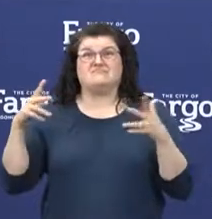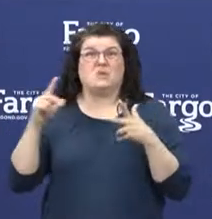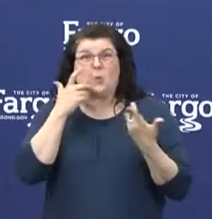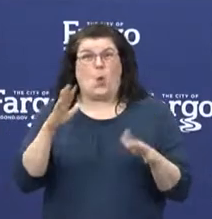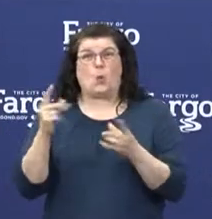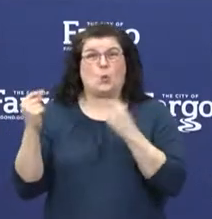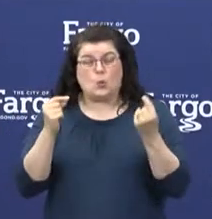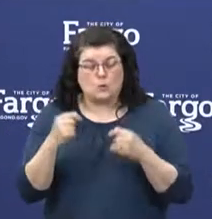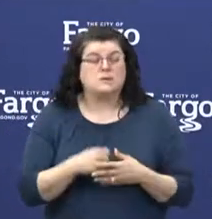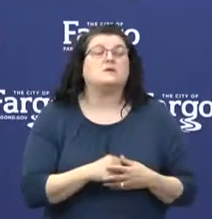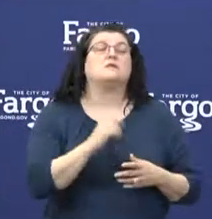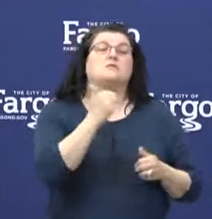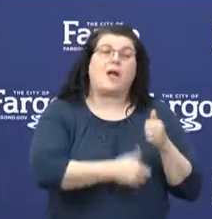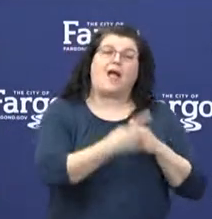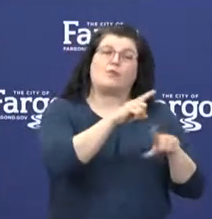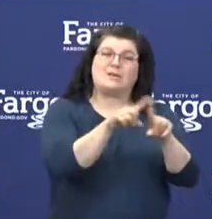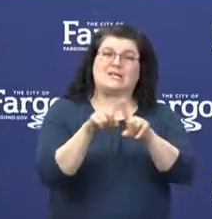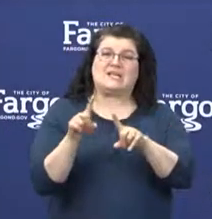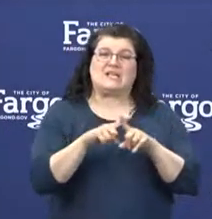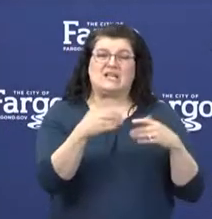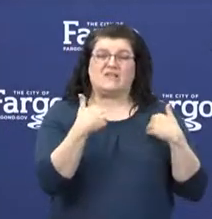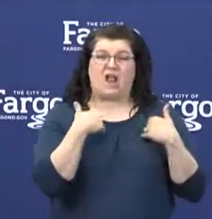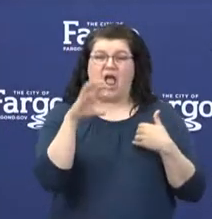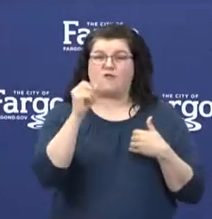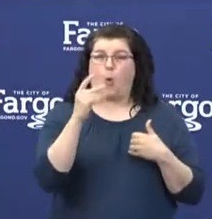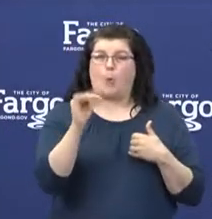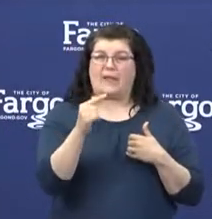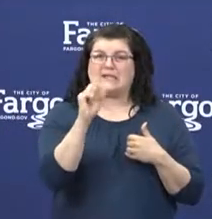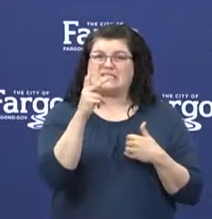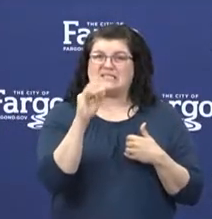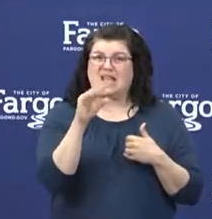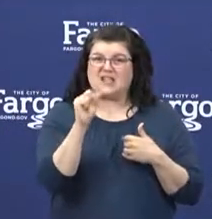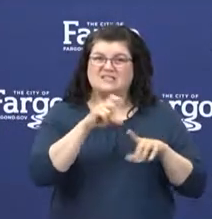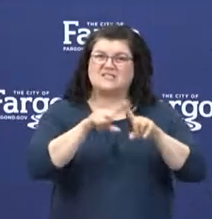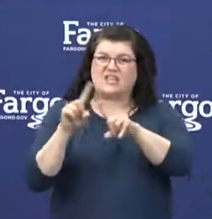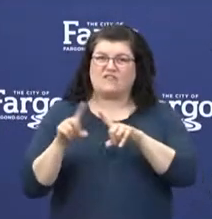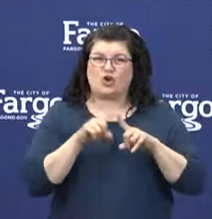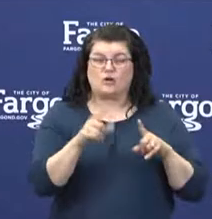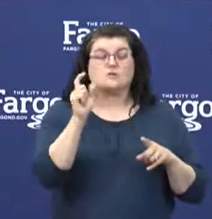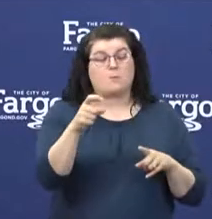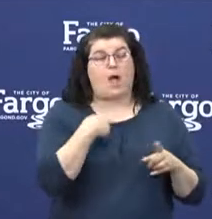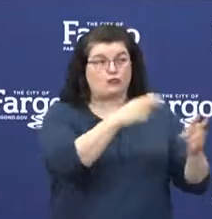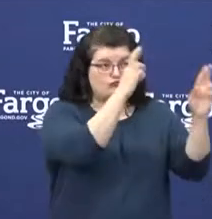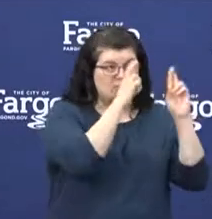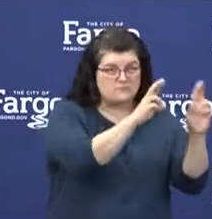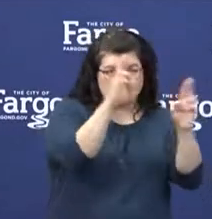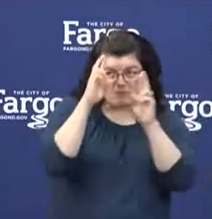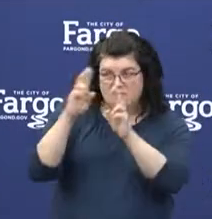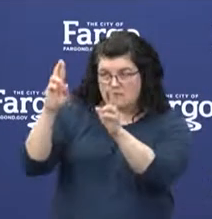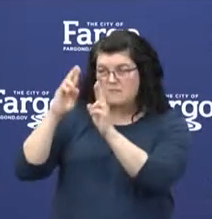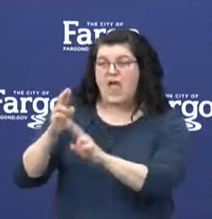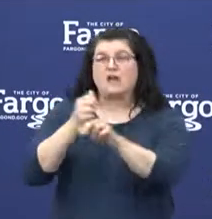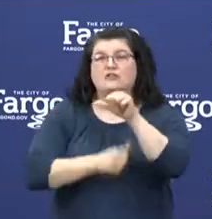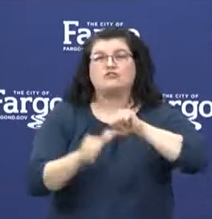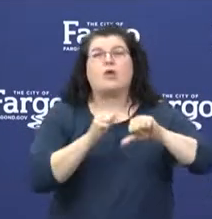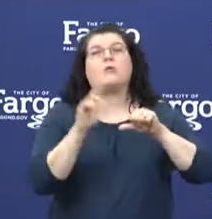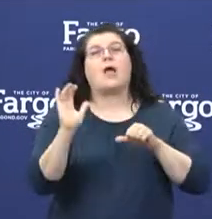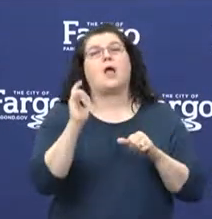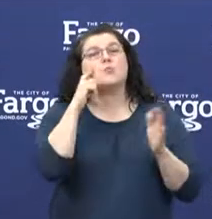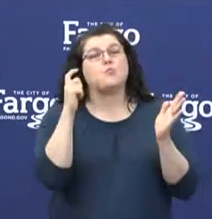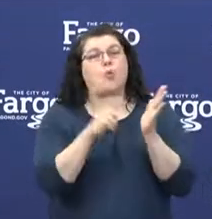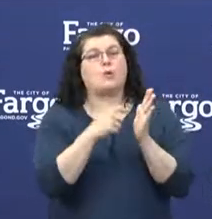perceptions and on their individual coping skills. We all need to respect each other and to be aware of the impact this is having on mental health.